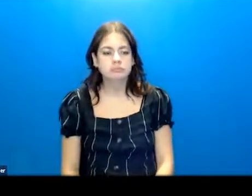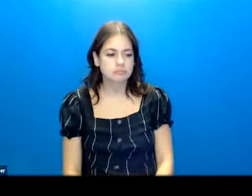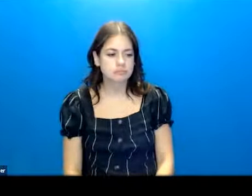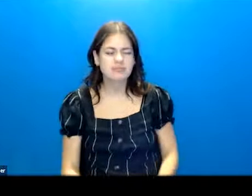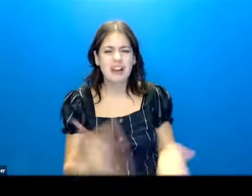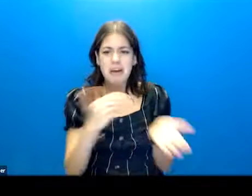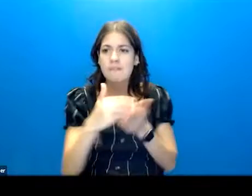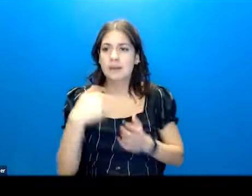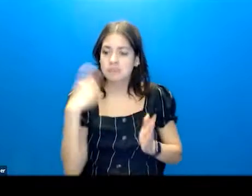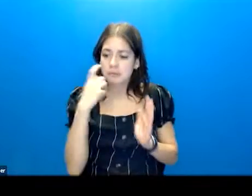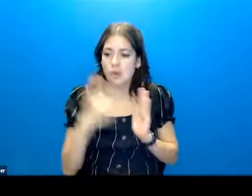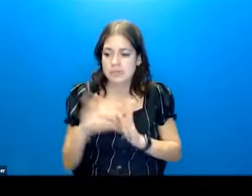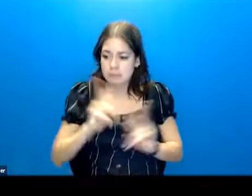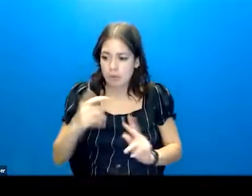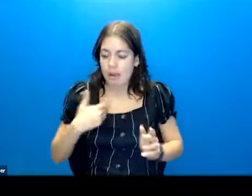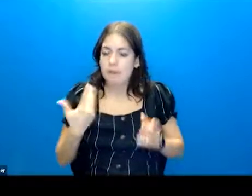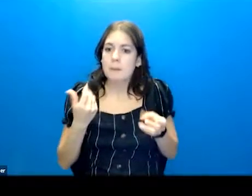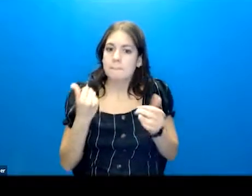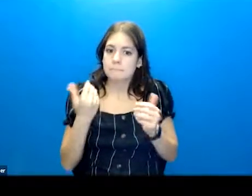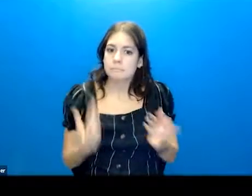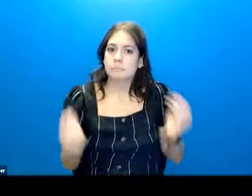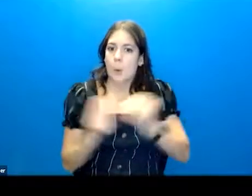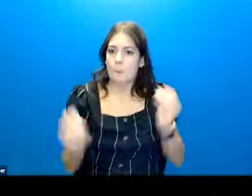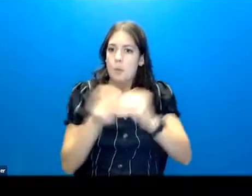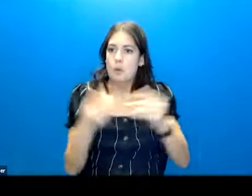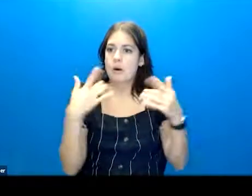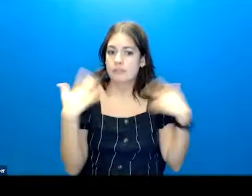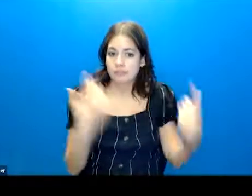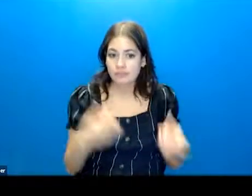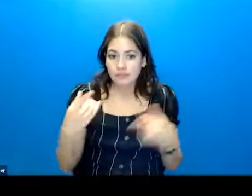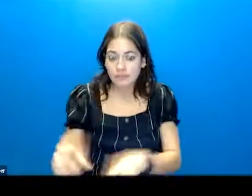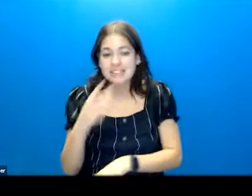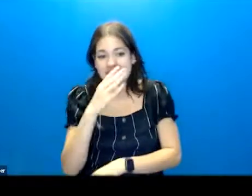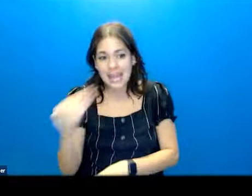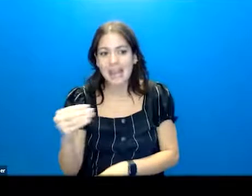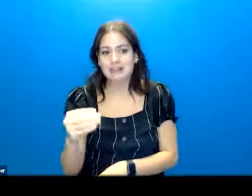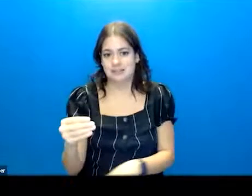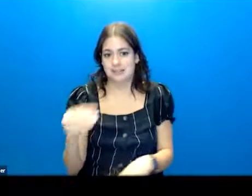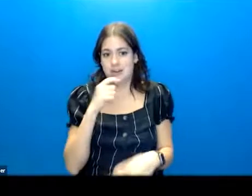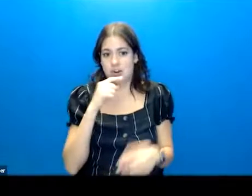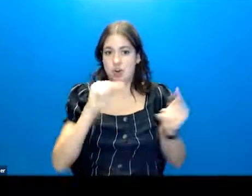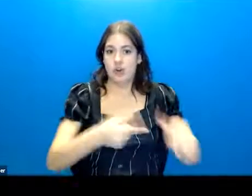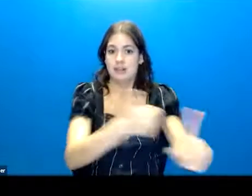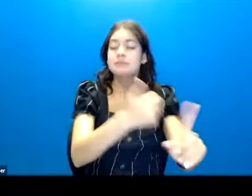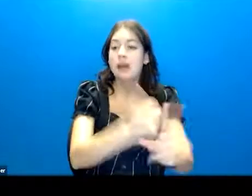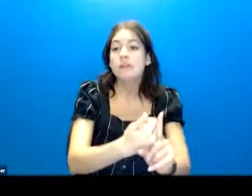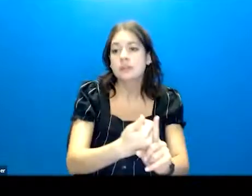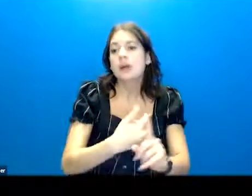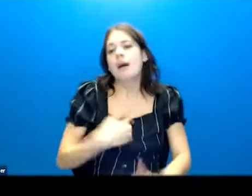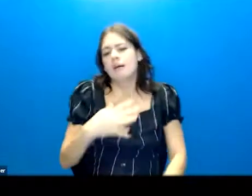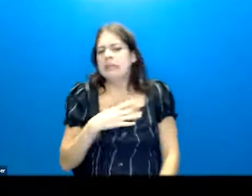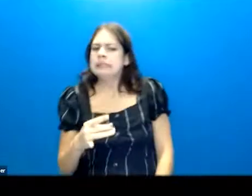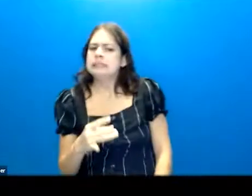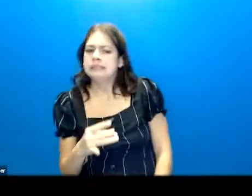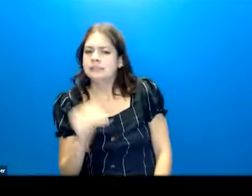Oftentimes I find that folks have had multiple events or they've had multiple events and non-suicidal self-injurious behavior. I like to